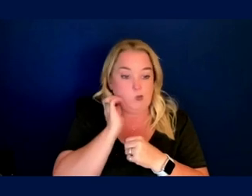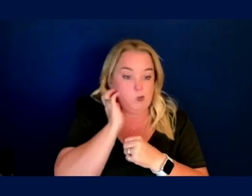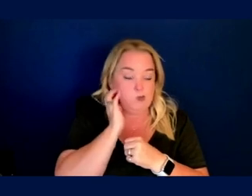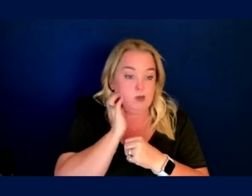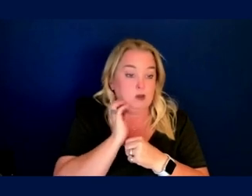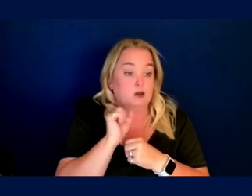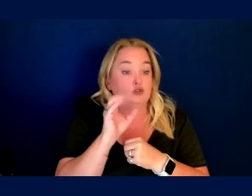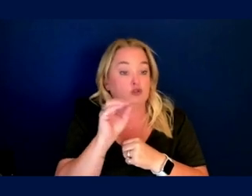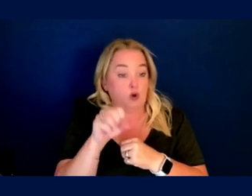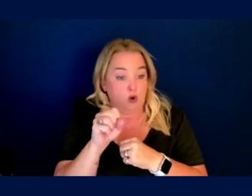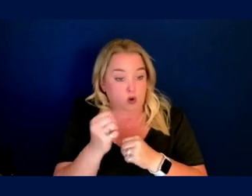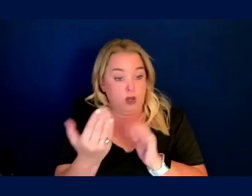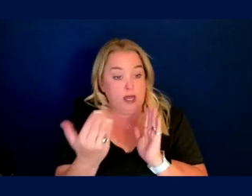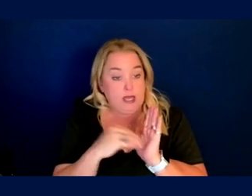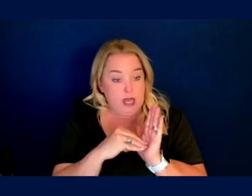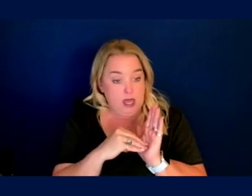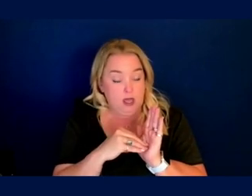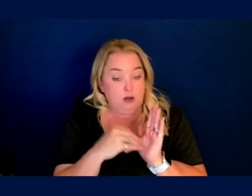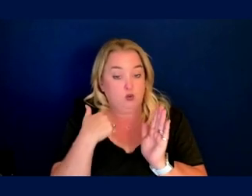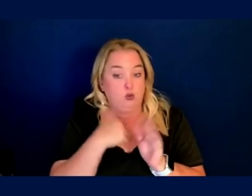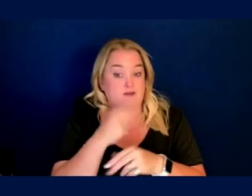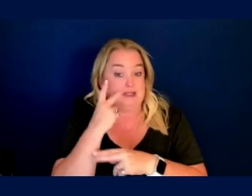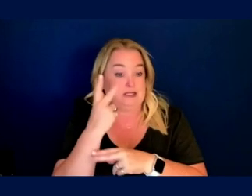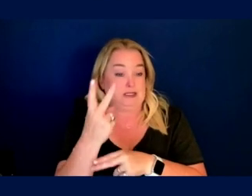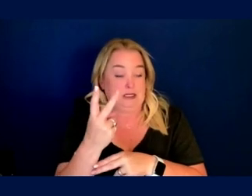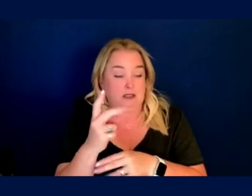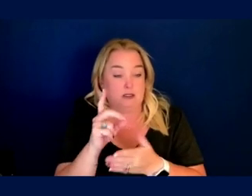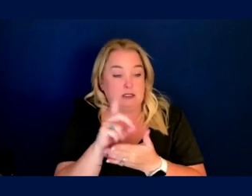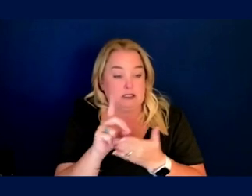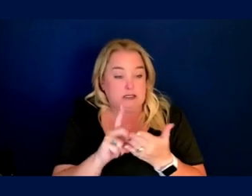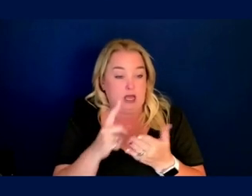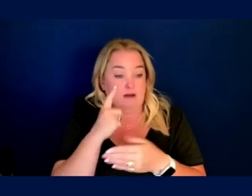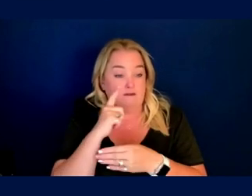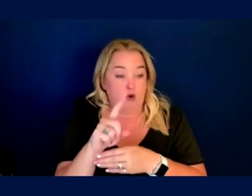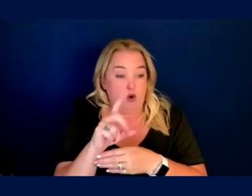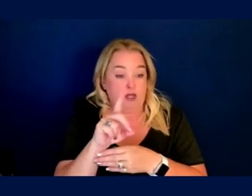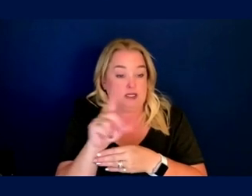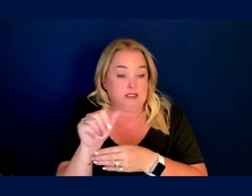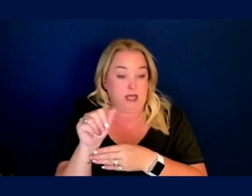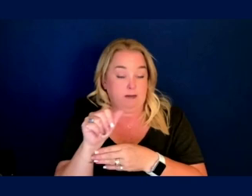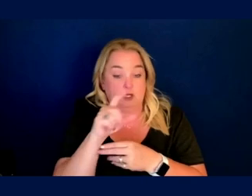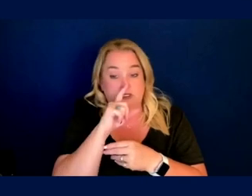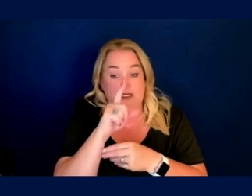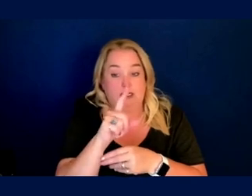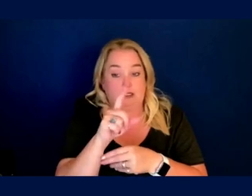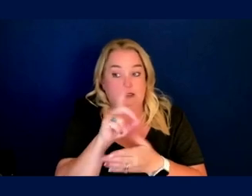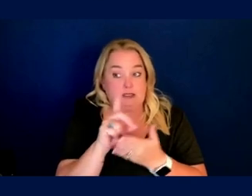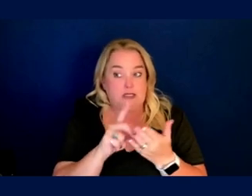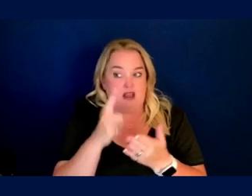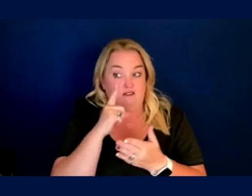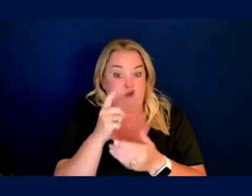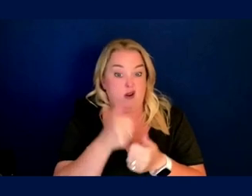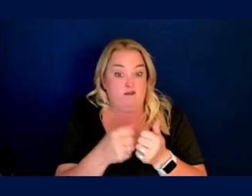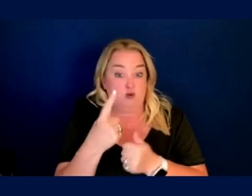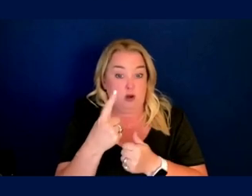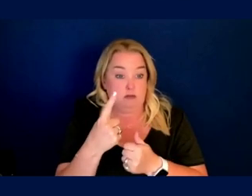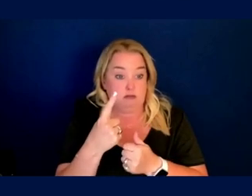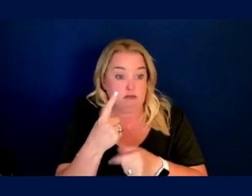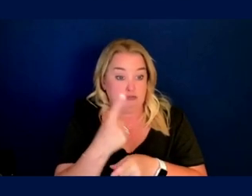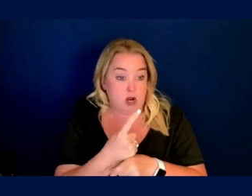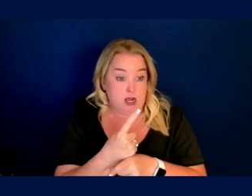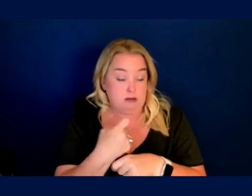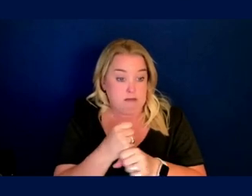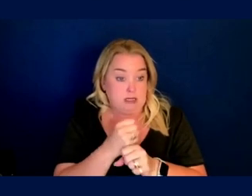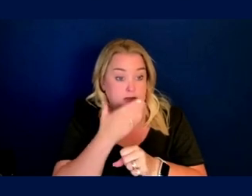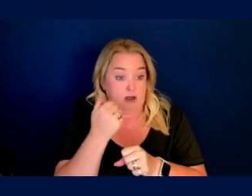So again, another theme that we see designing for the disabled is designing for everybody. Makes it better